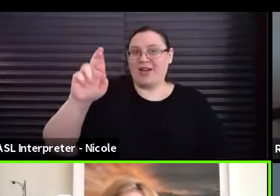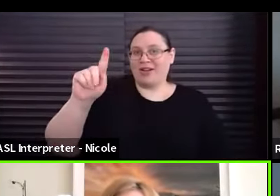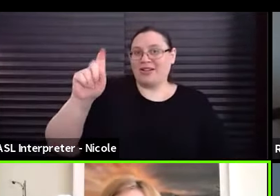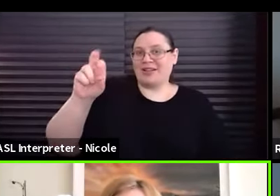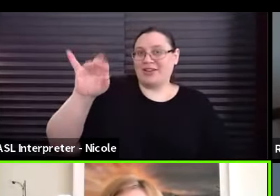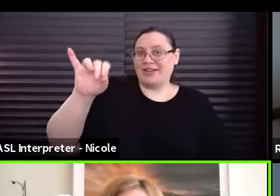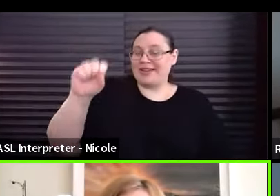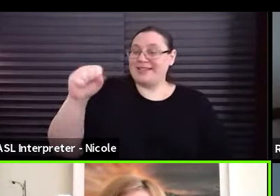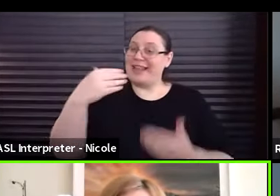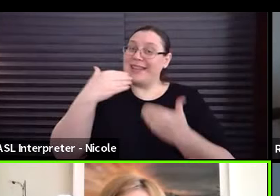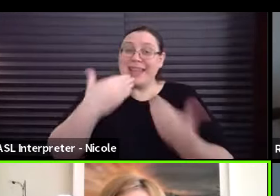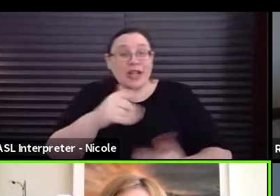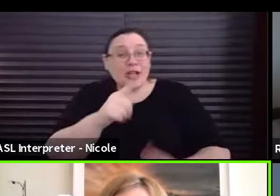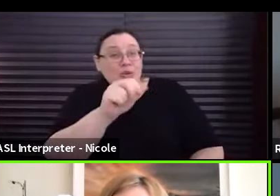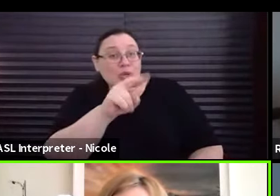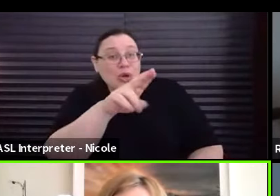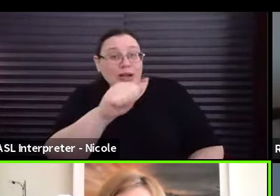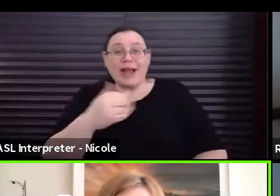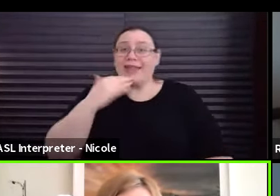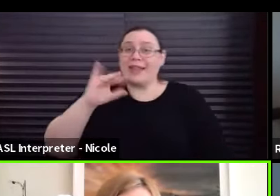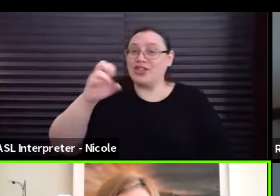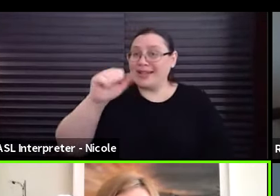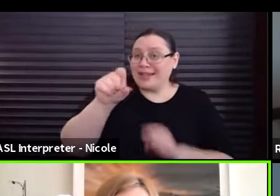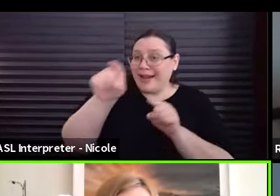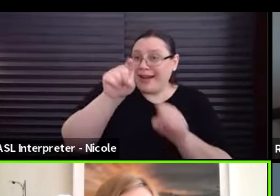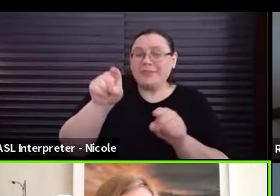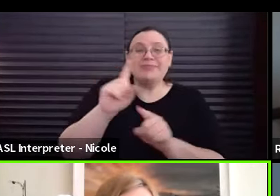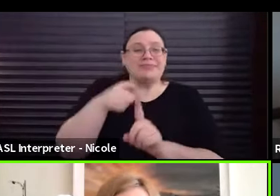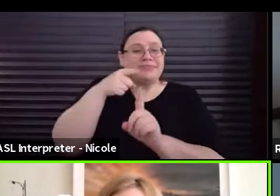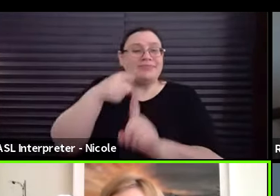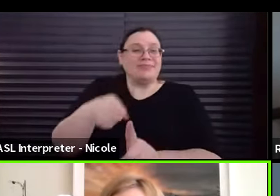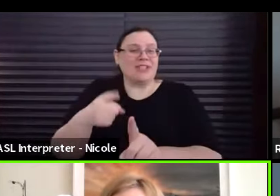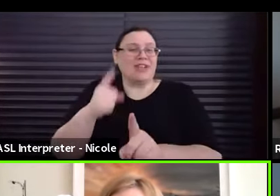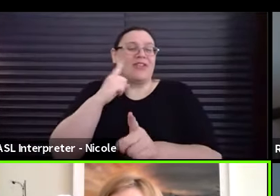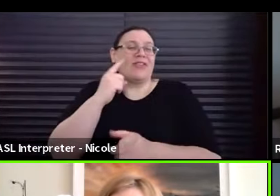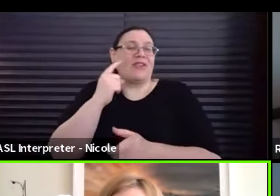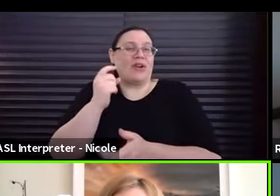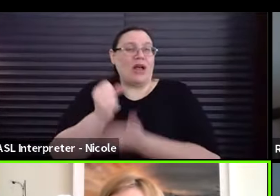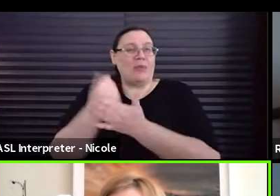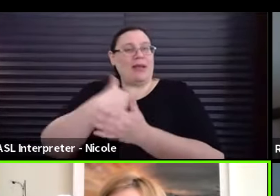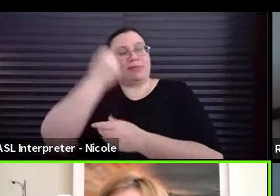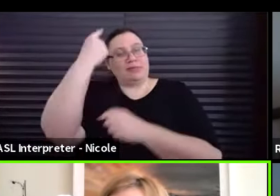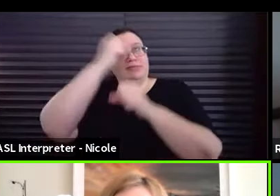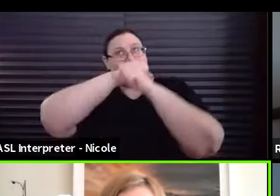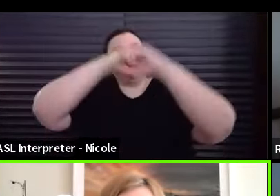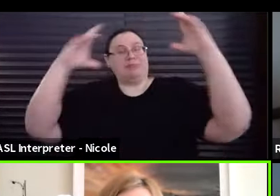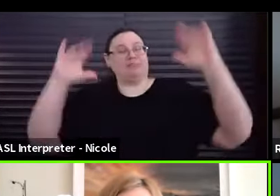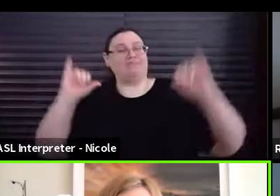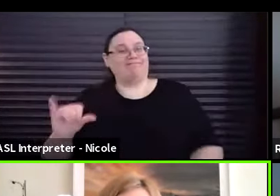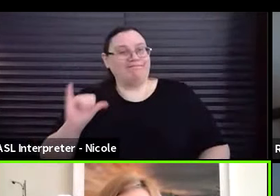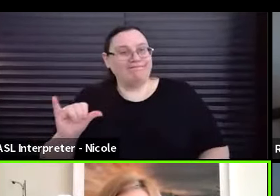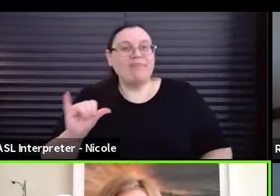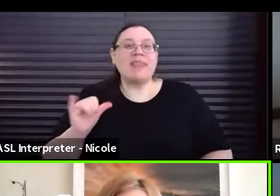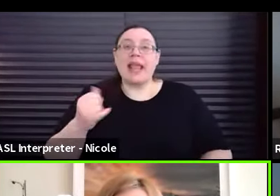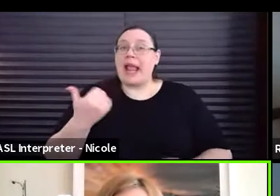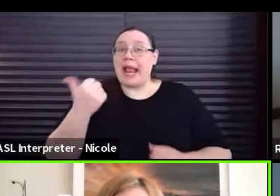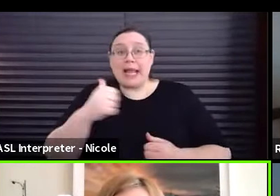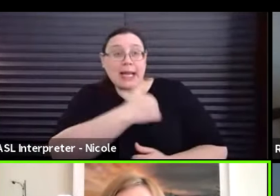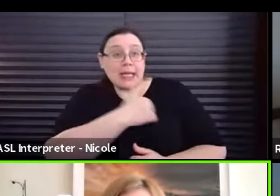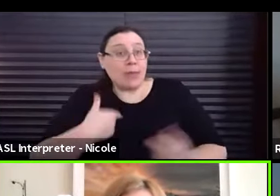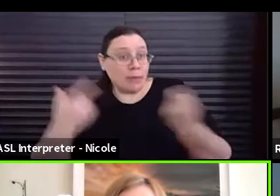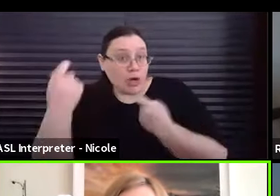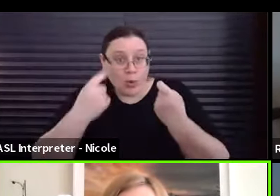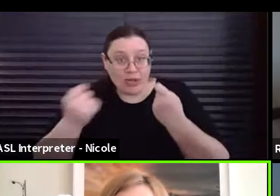thank you, Lorna and Jessica for, um, getting us up to speed a little bit, and we're going to continue to answer member questions.